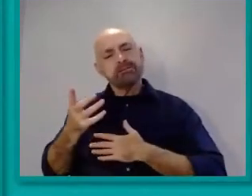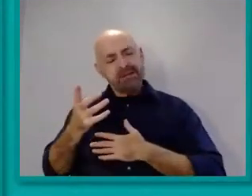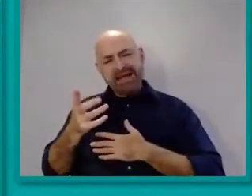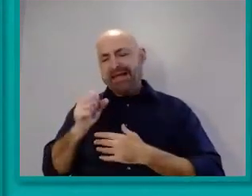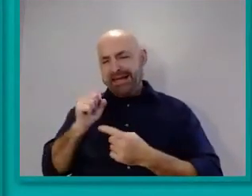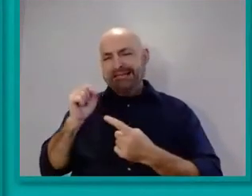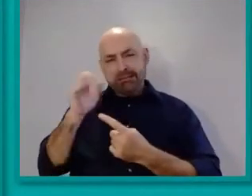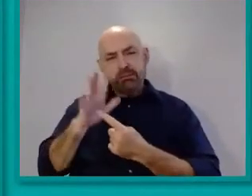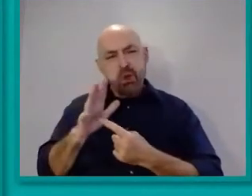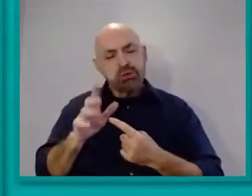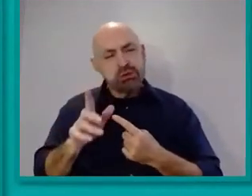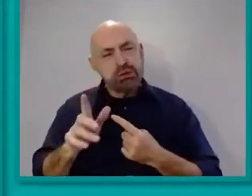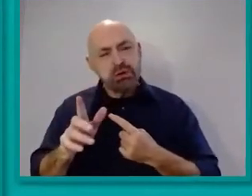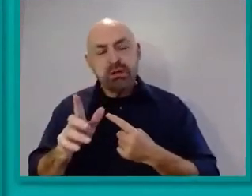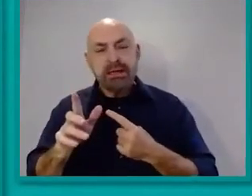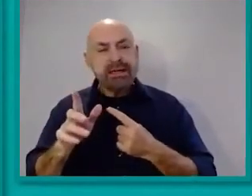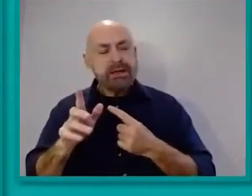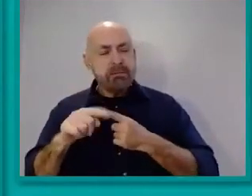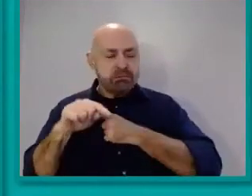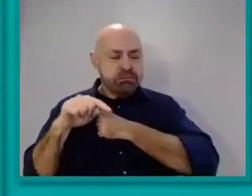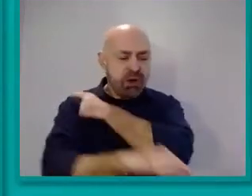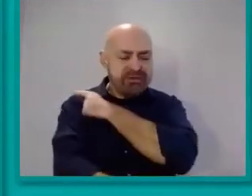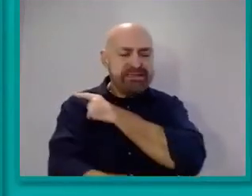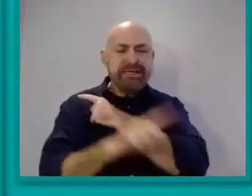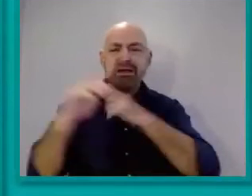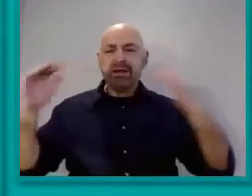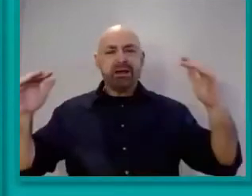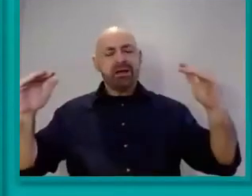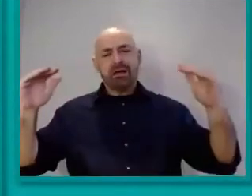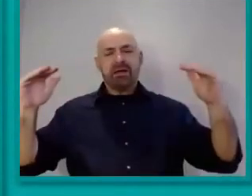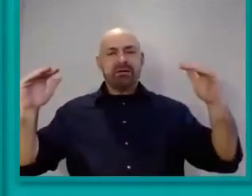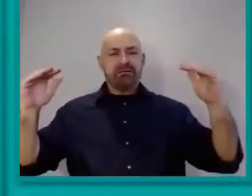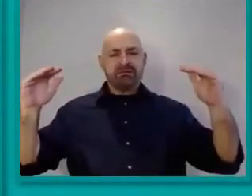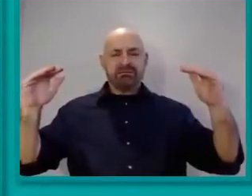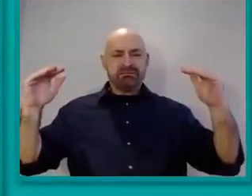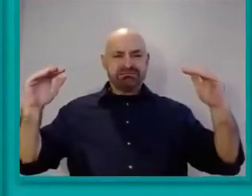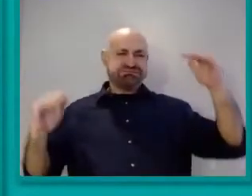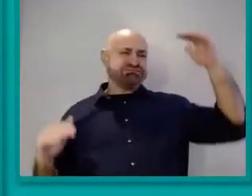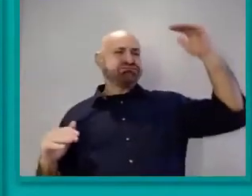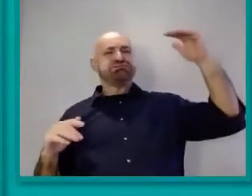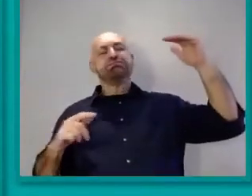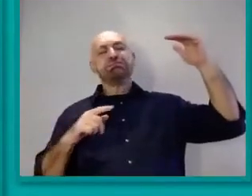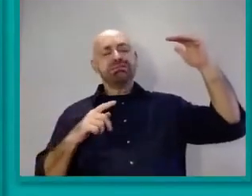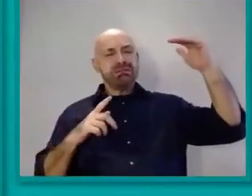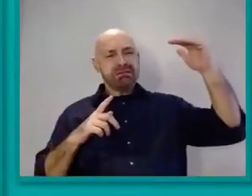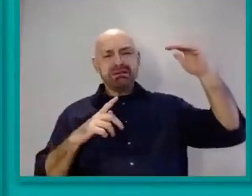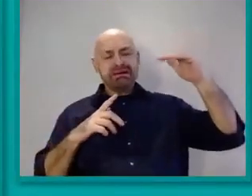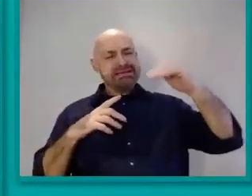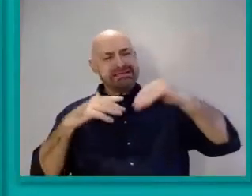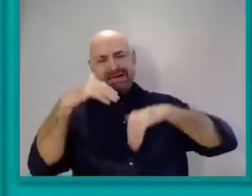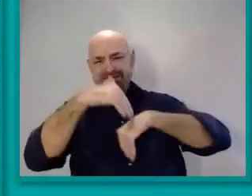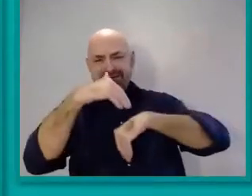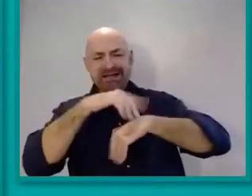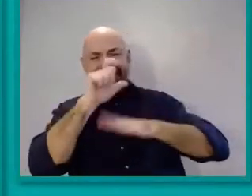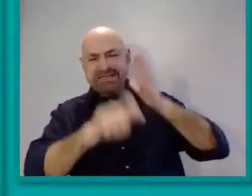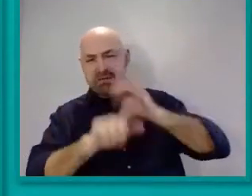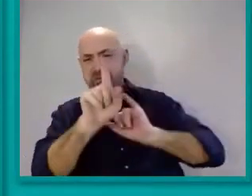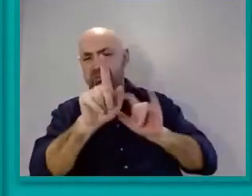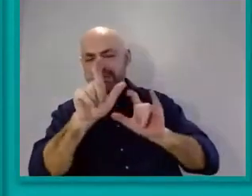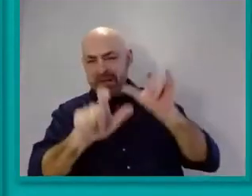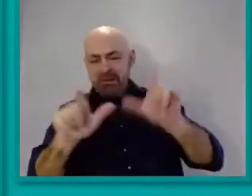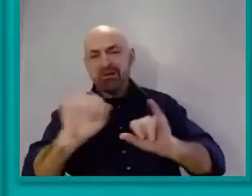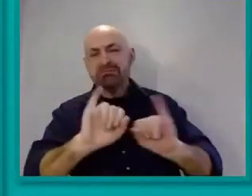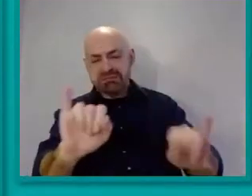to address the disproportionate negative impact benefit sanctions have had on disabled people. multiple